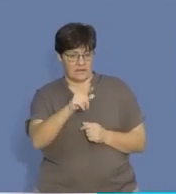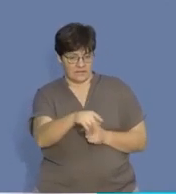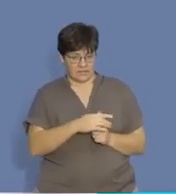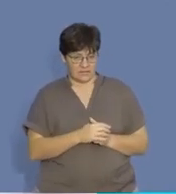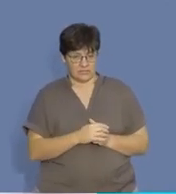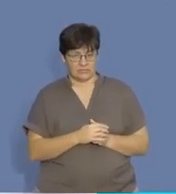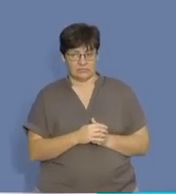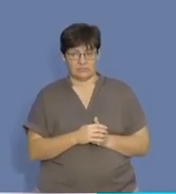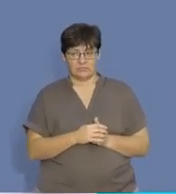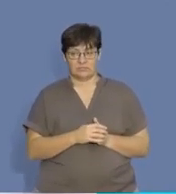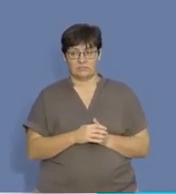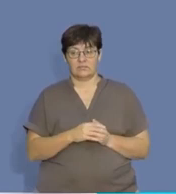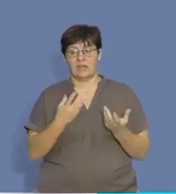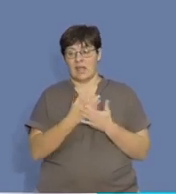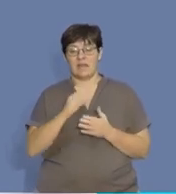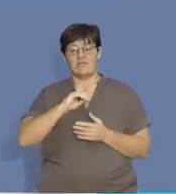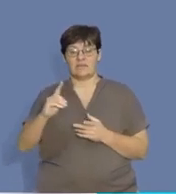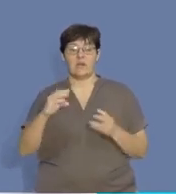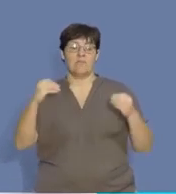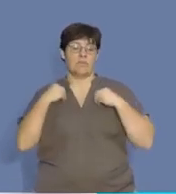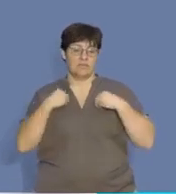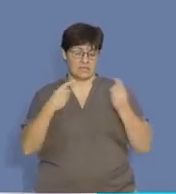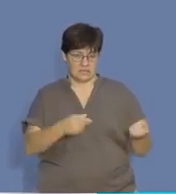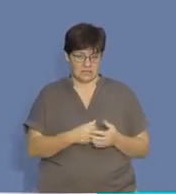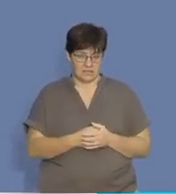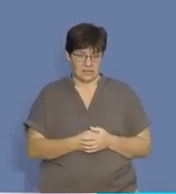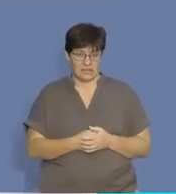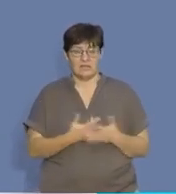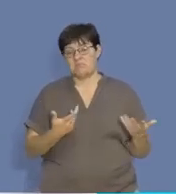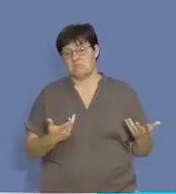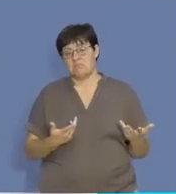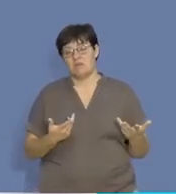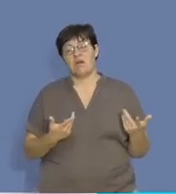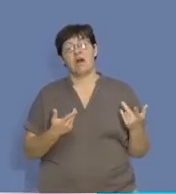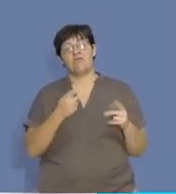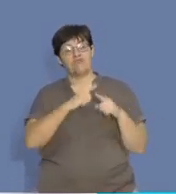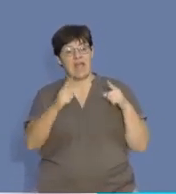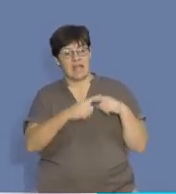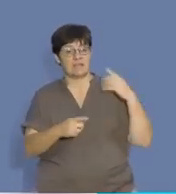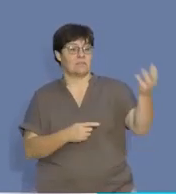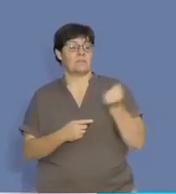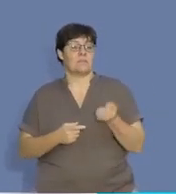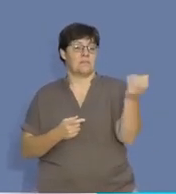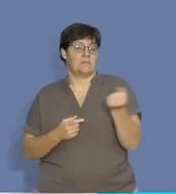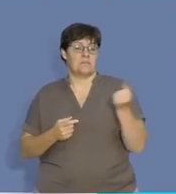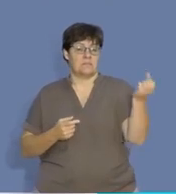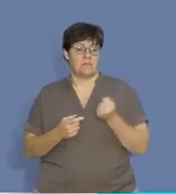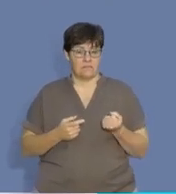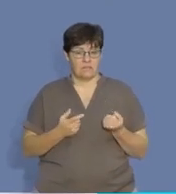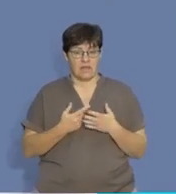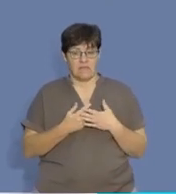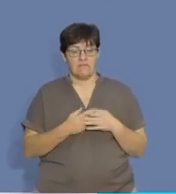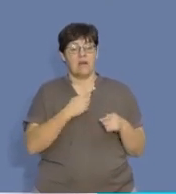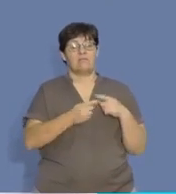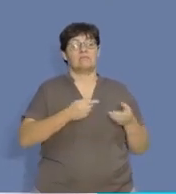investment. I could take my money, invest it in property. Every month, I'm receiving rent from the property